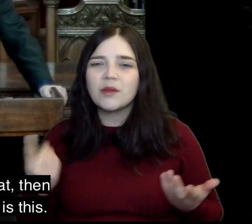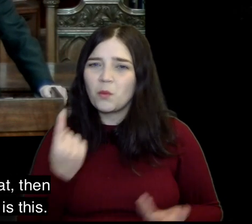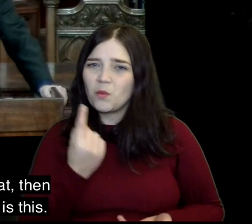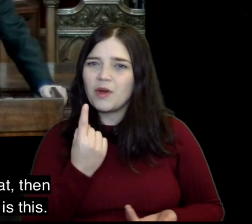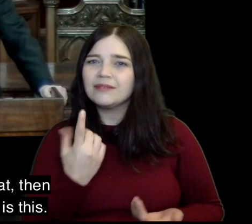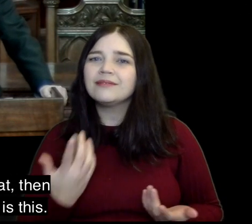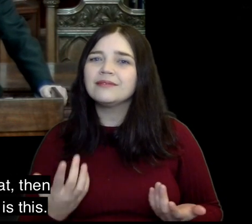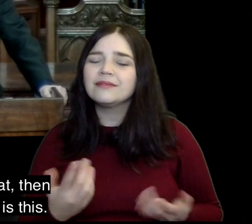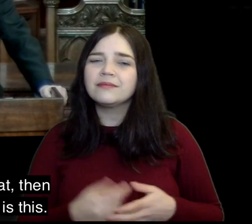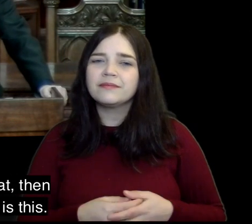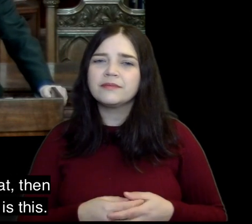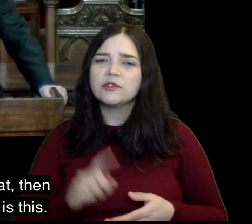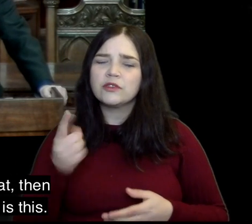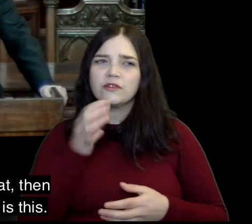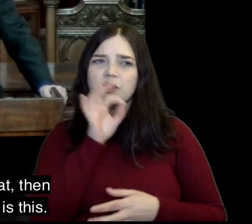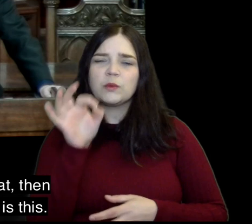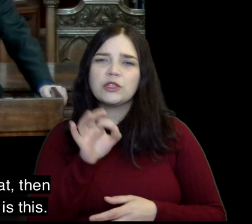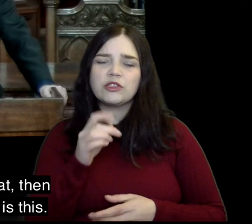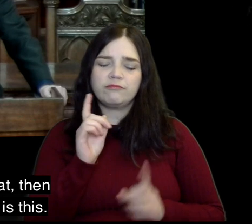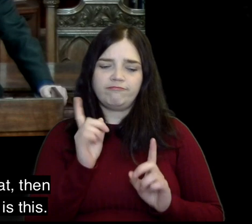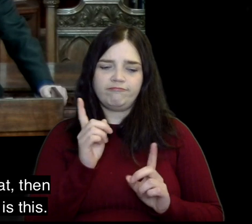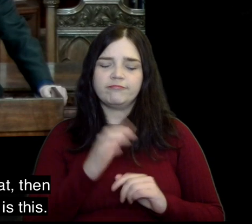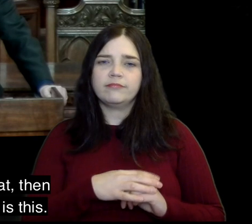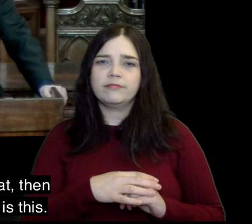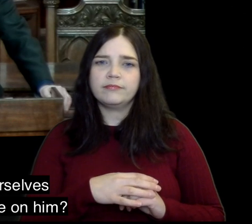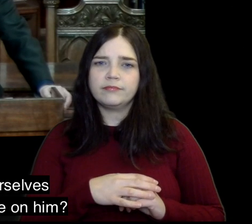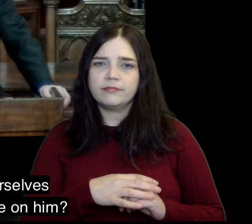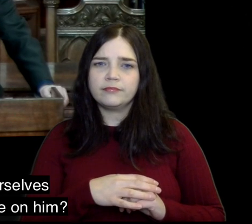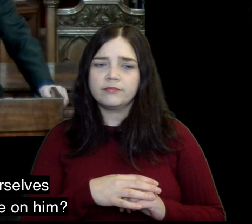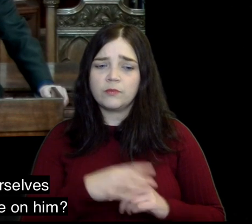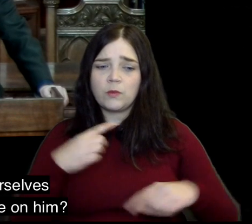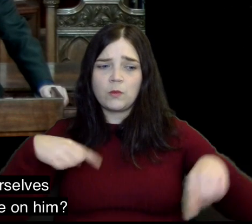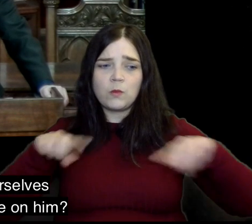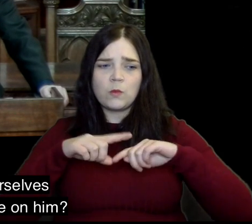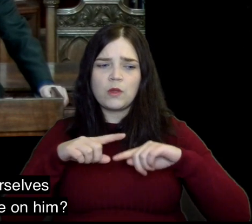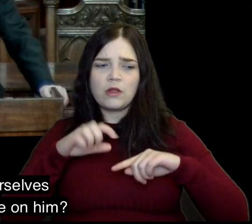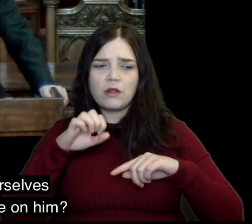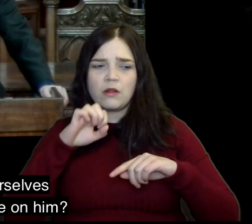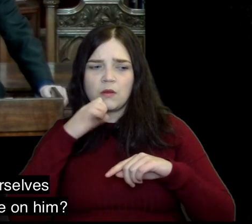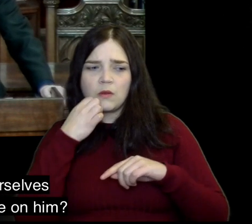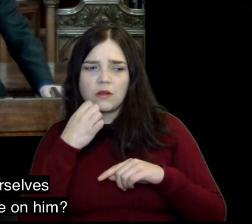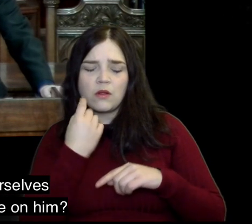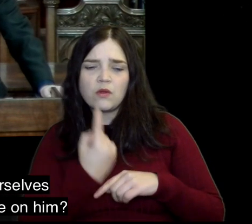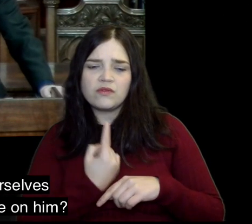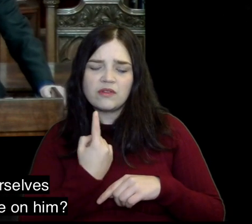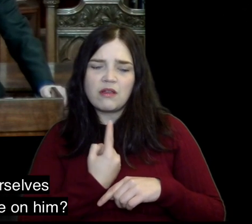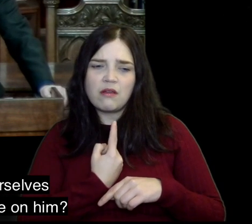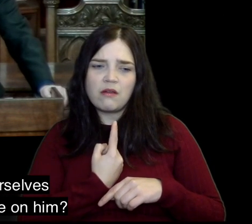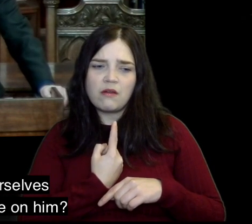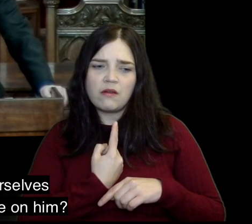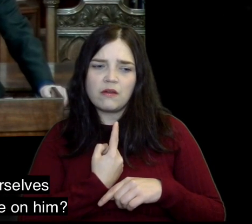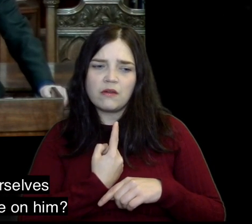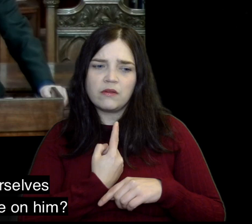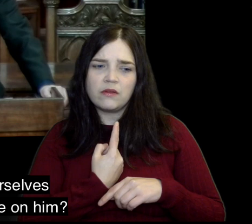we yearn for that then the first question is this are we willing